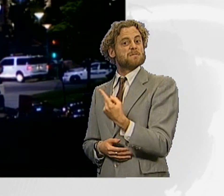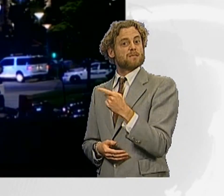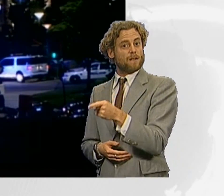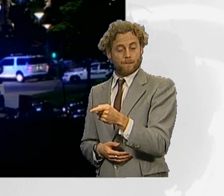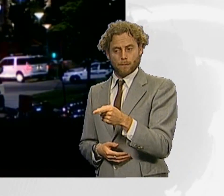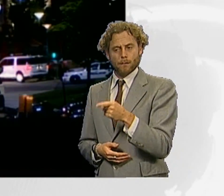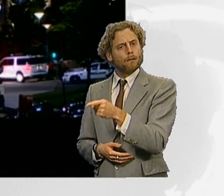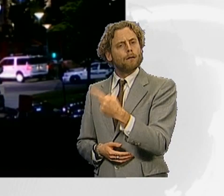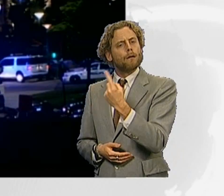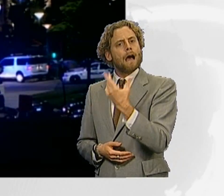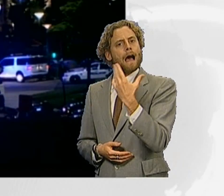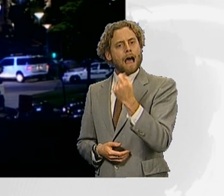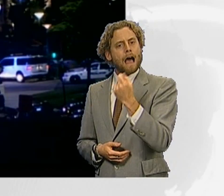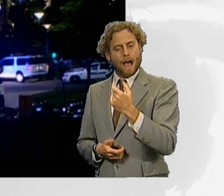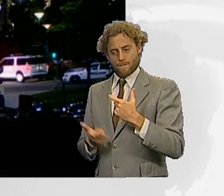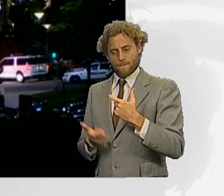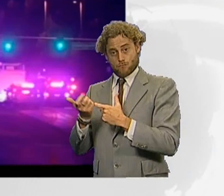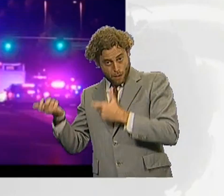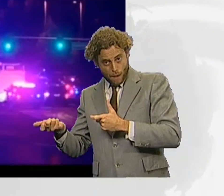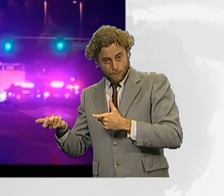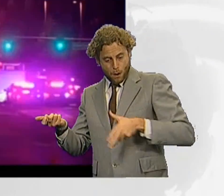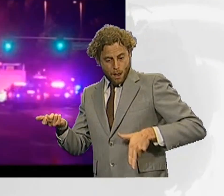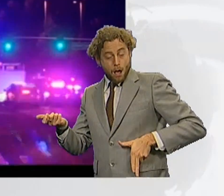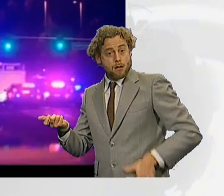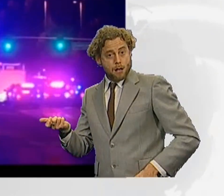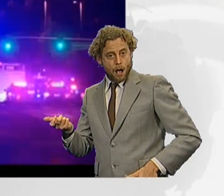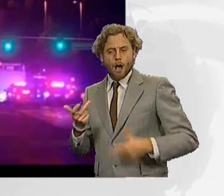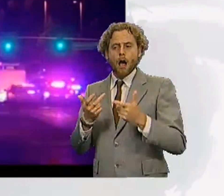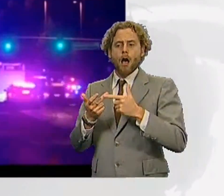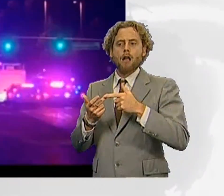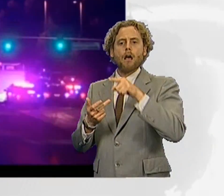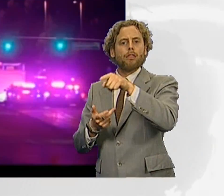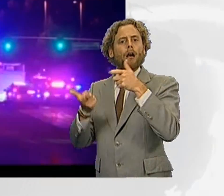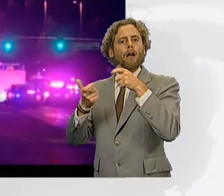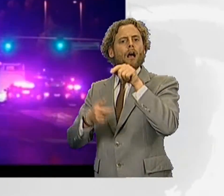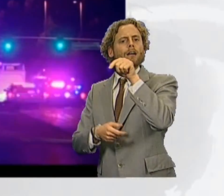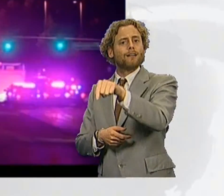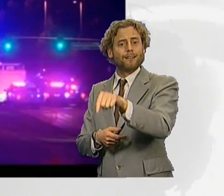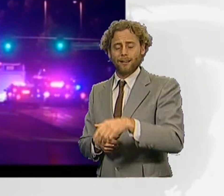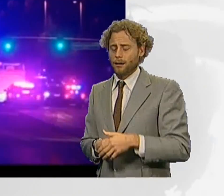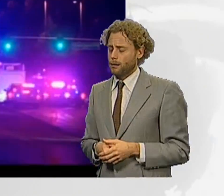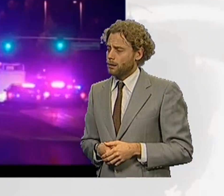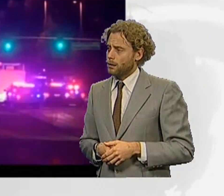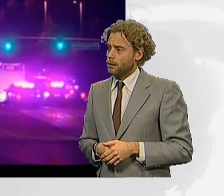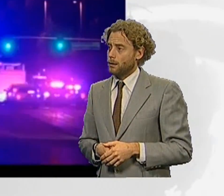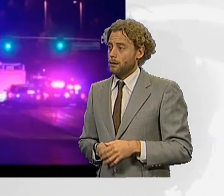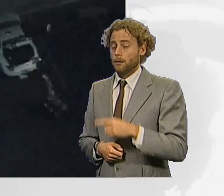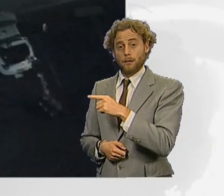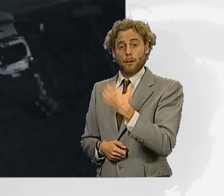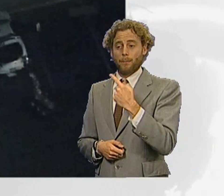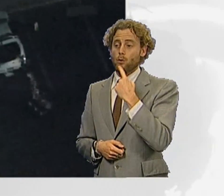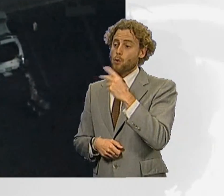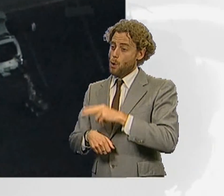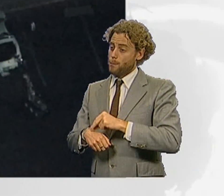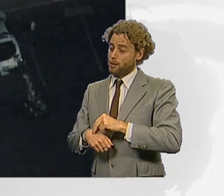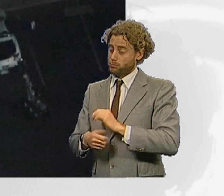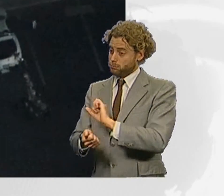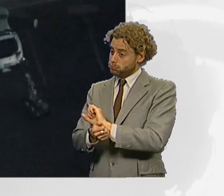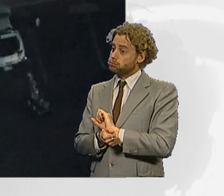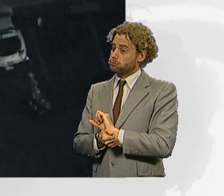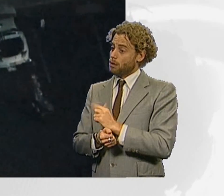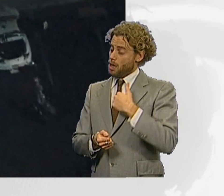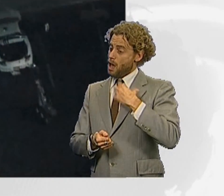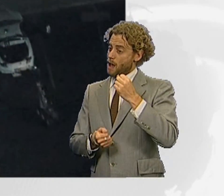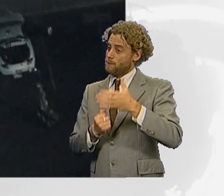handgun and a third weapon inside the cinema. He told police that he had explosives at his apartment, which was then searched by officers.